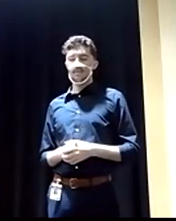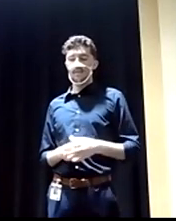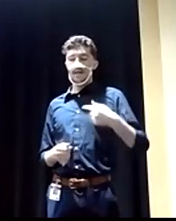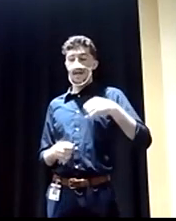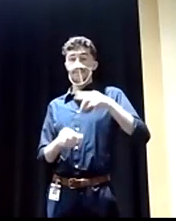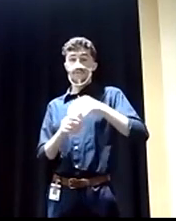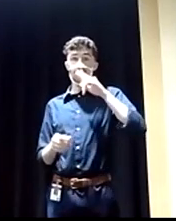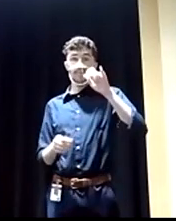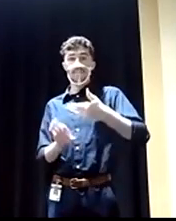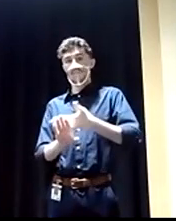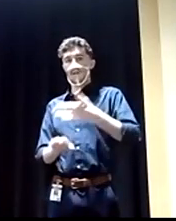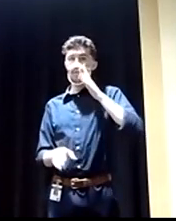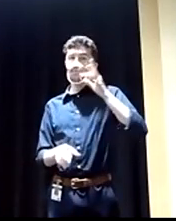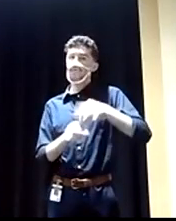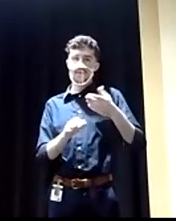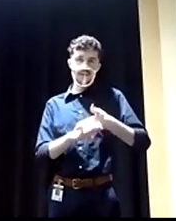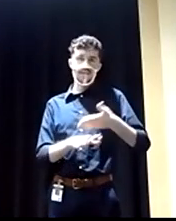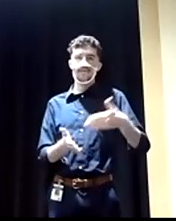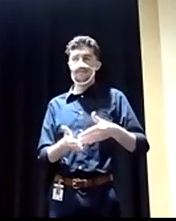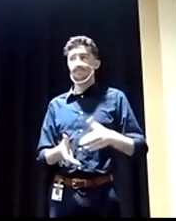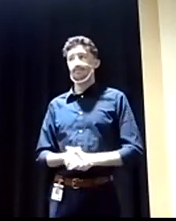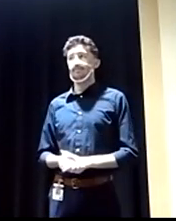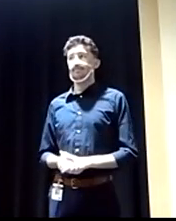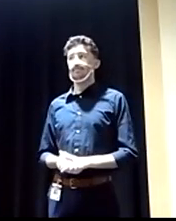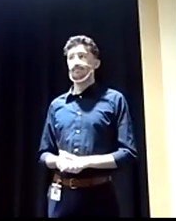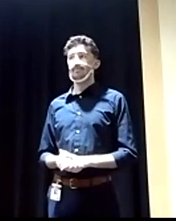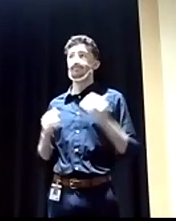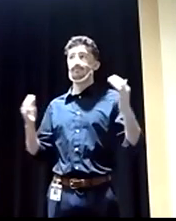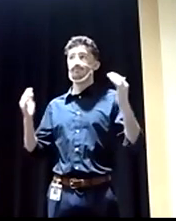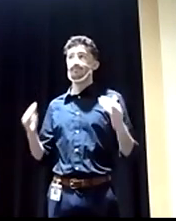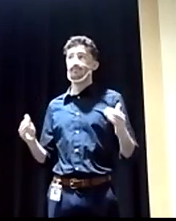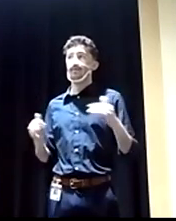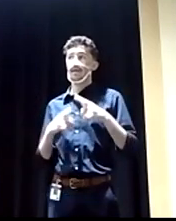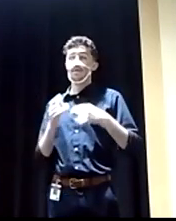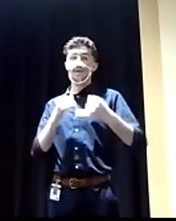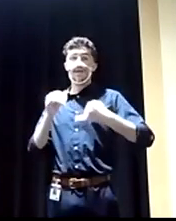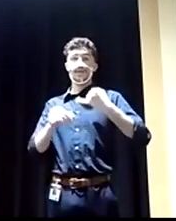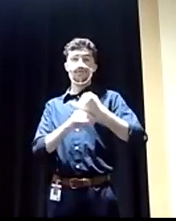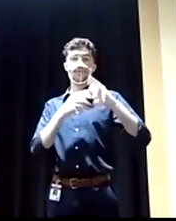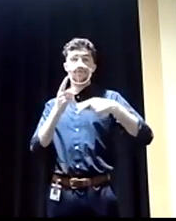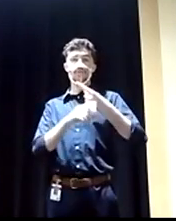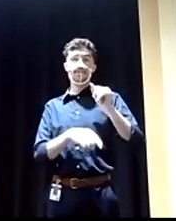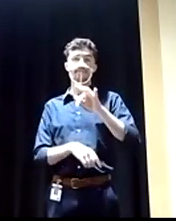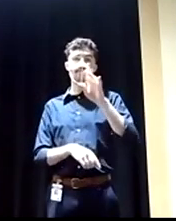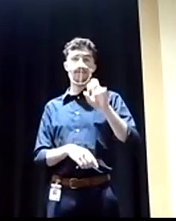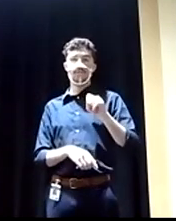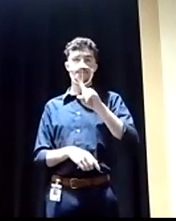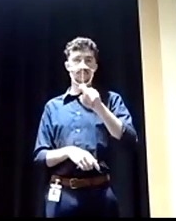we'll vote that way again. Thank you. The next questions are about international and global affairs questions.